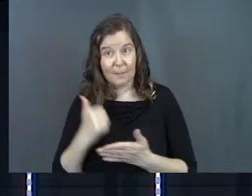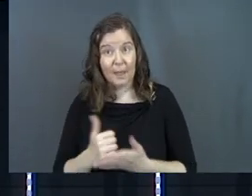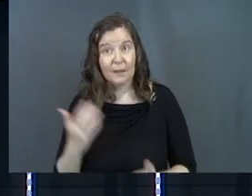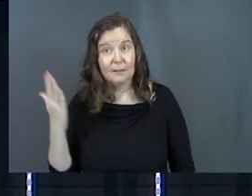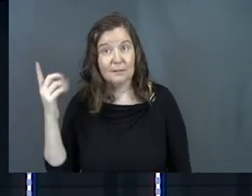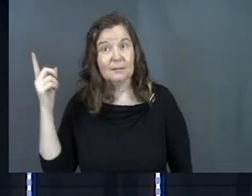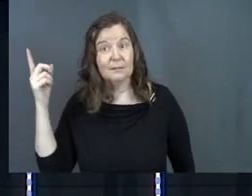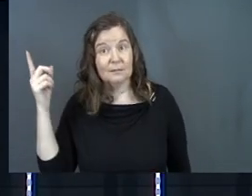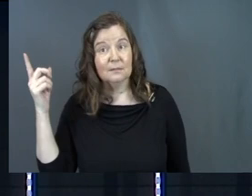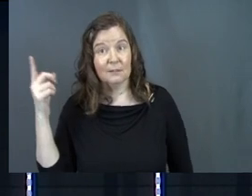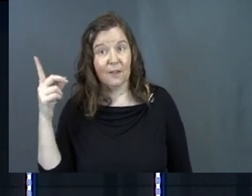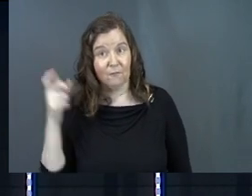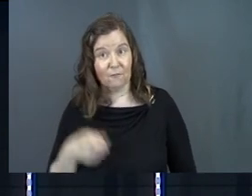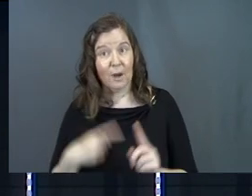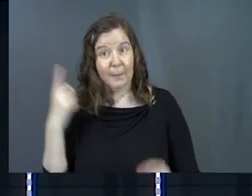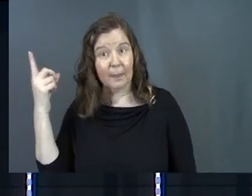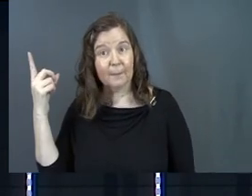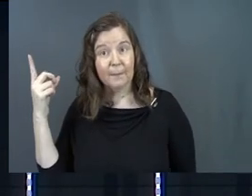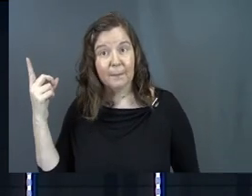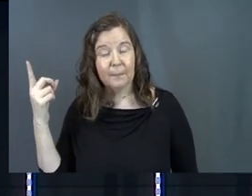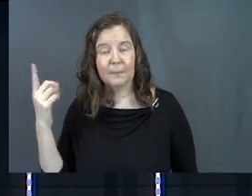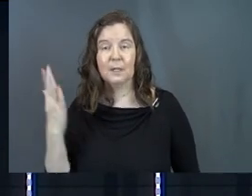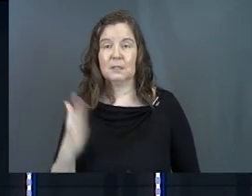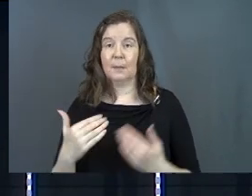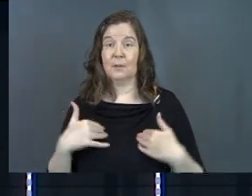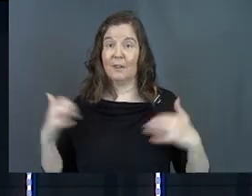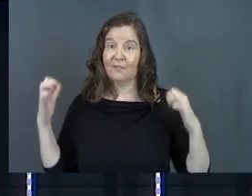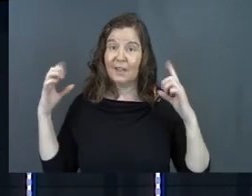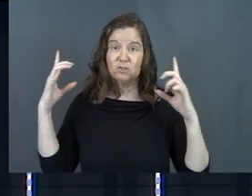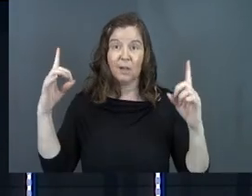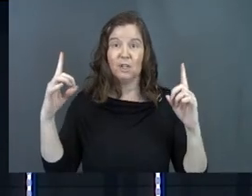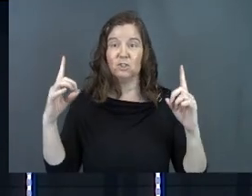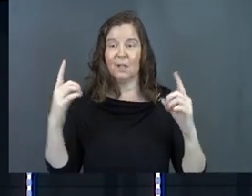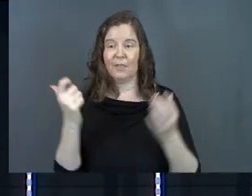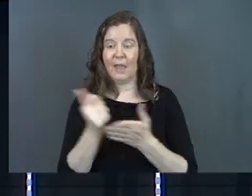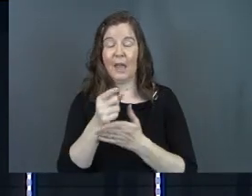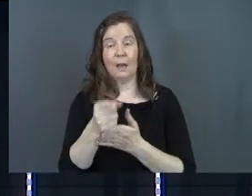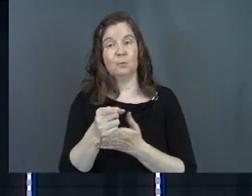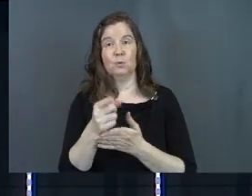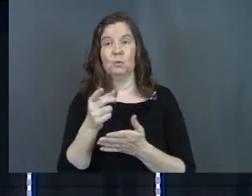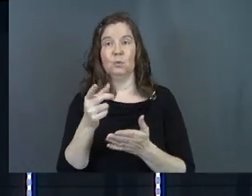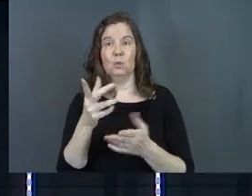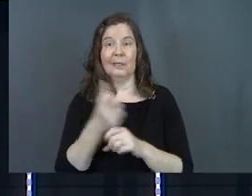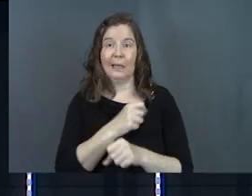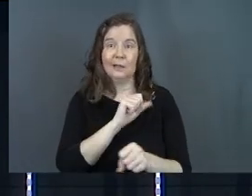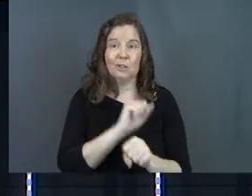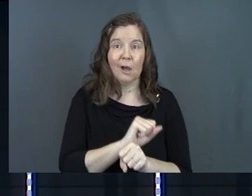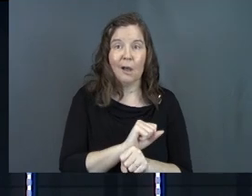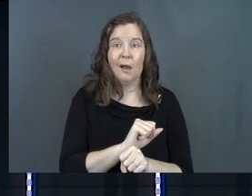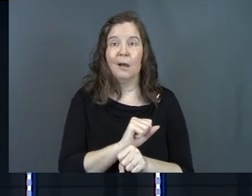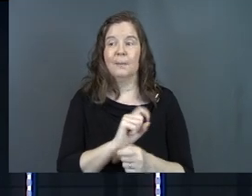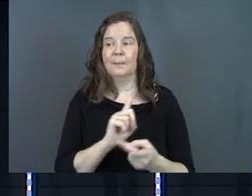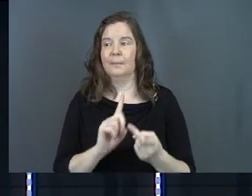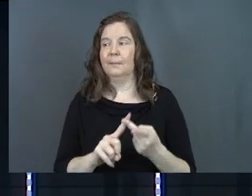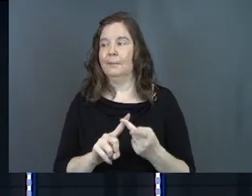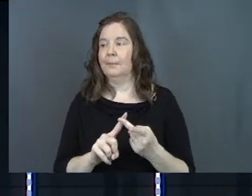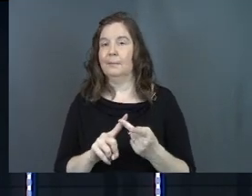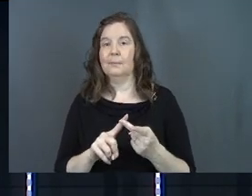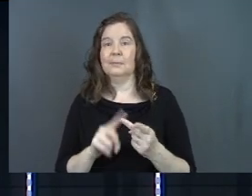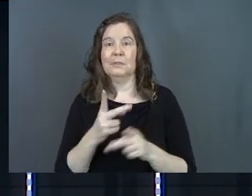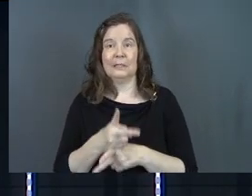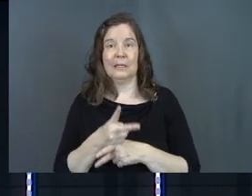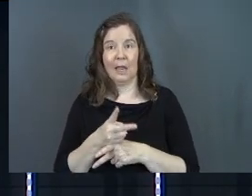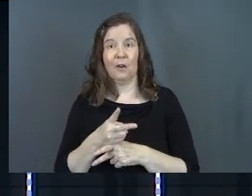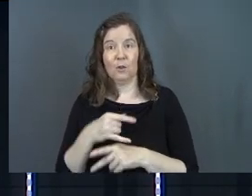Amen. From him. So you got education that helped you to get a job that helps you to